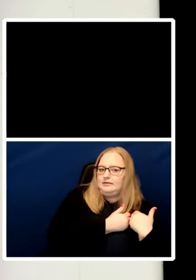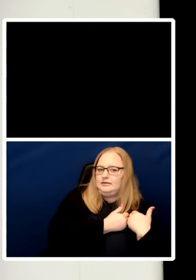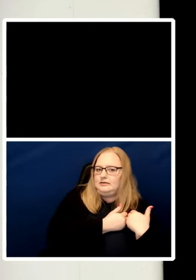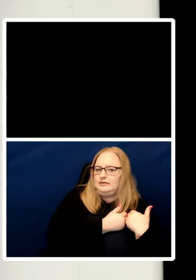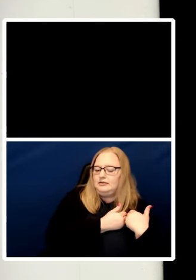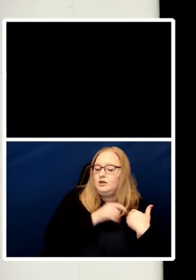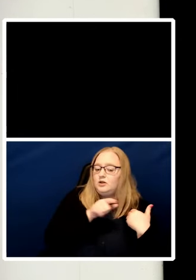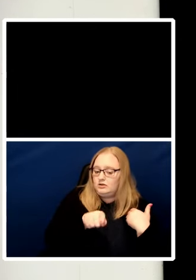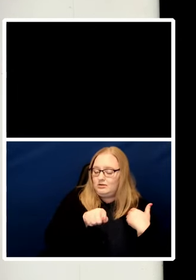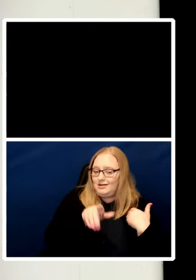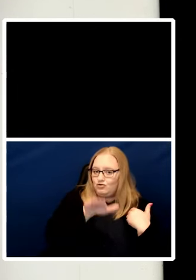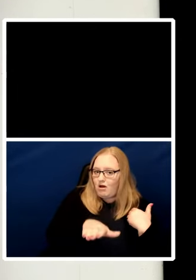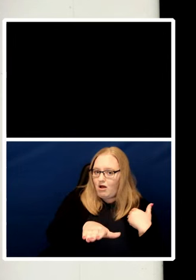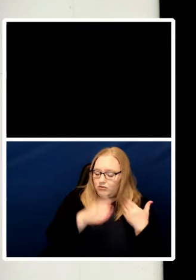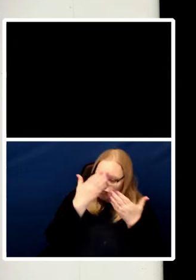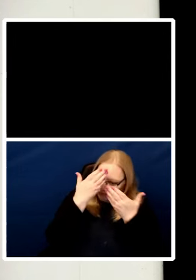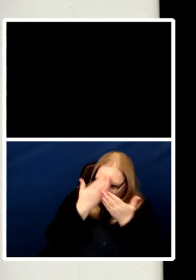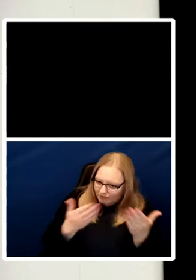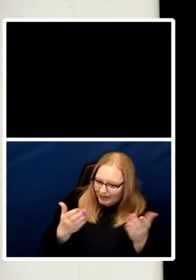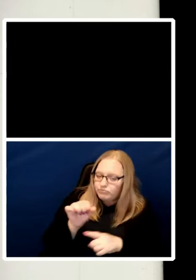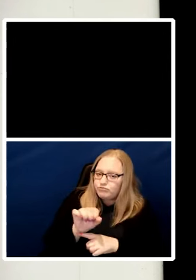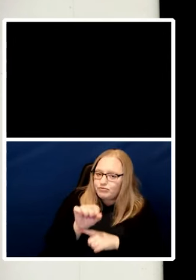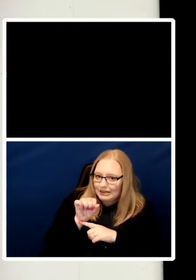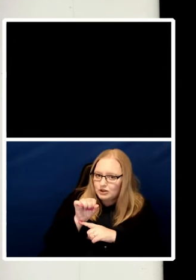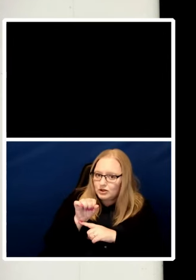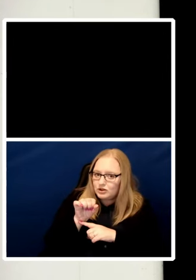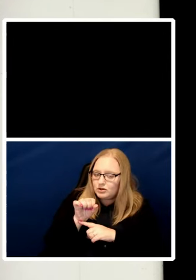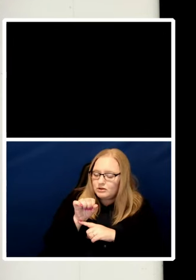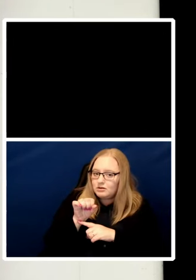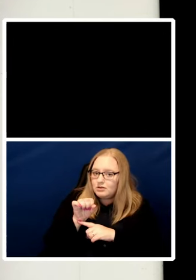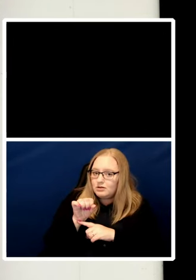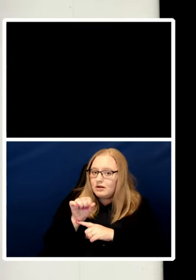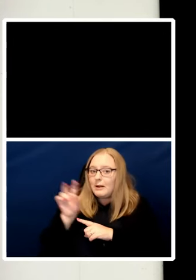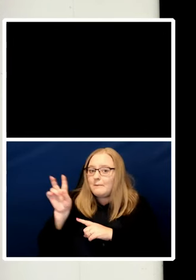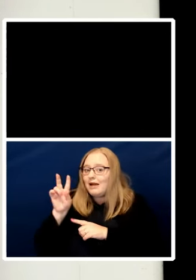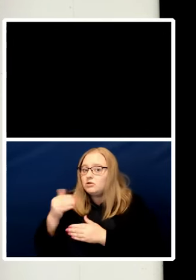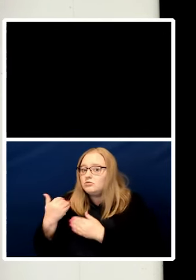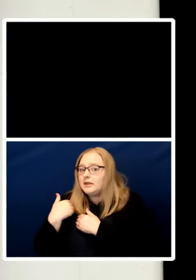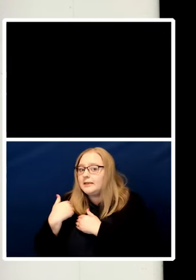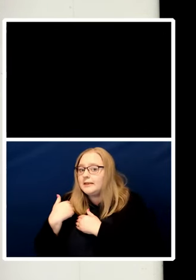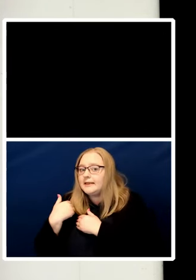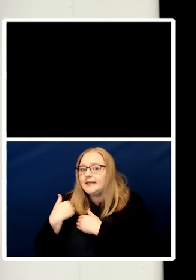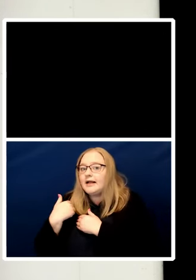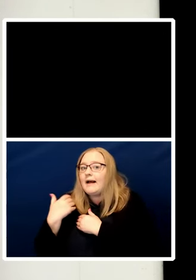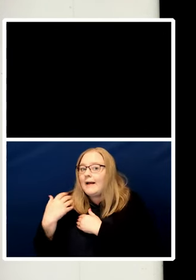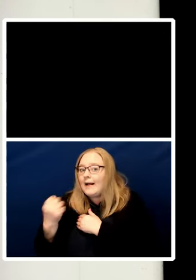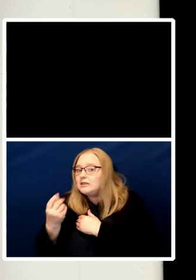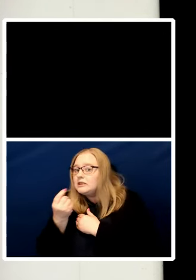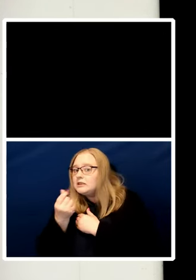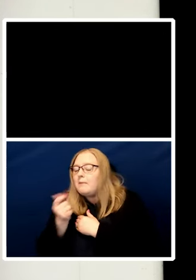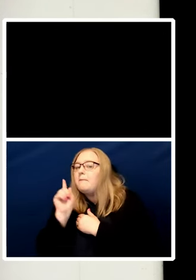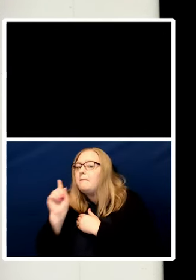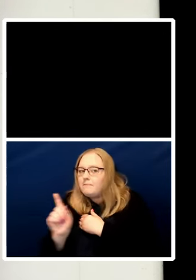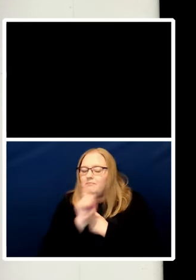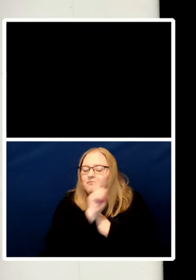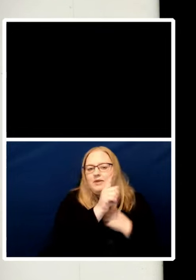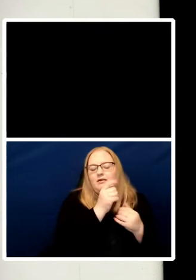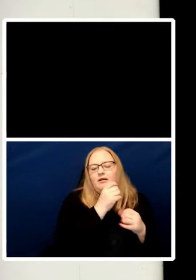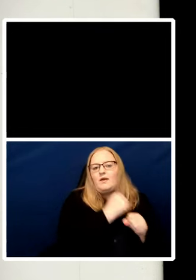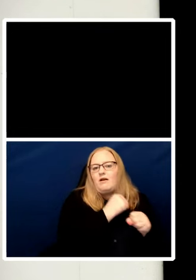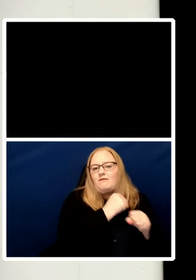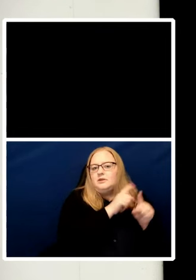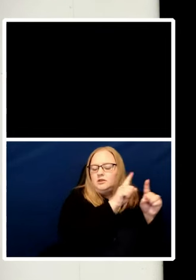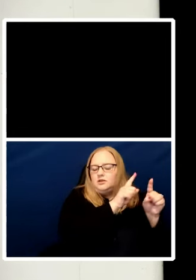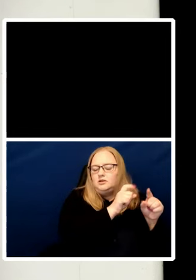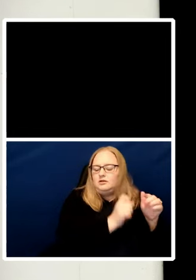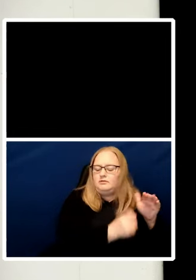child, will rest with the state. A parent may be cruel or neglectful and